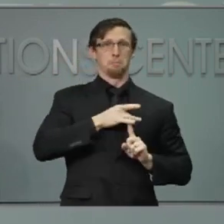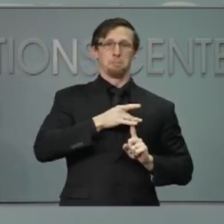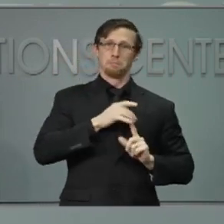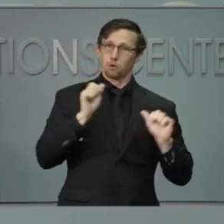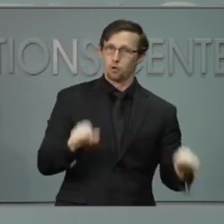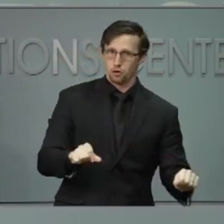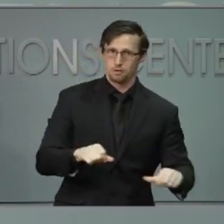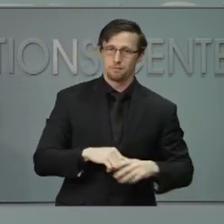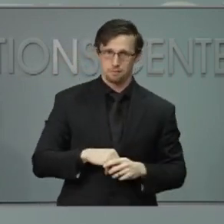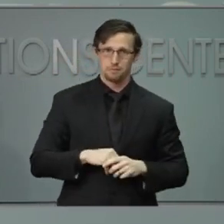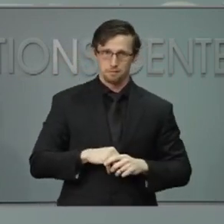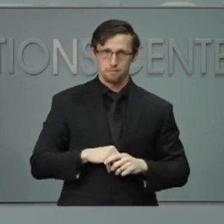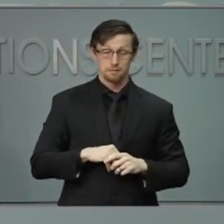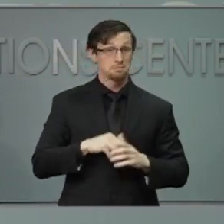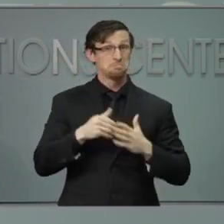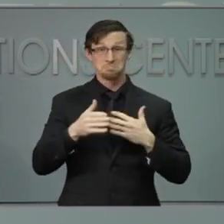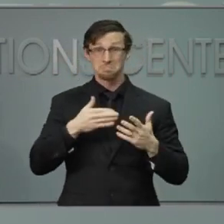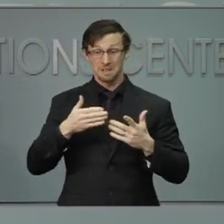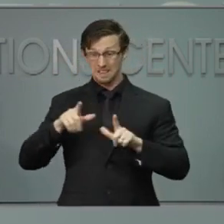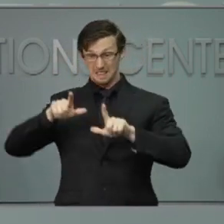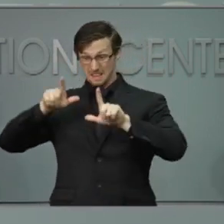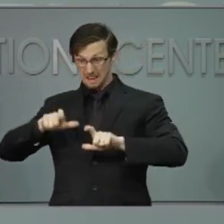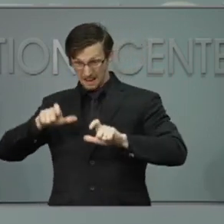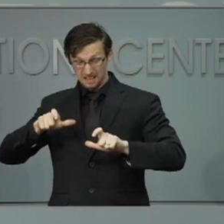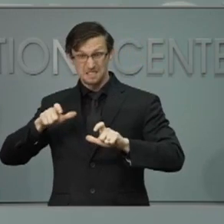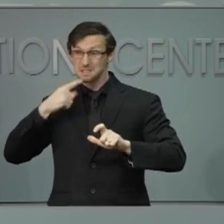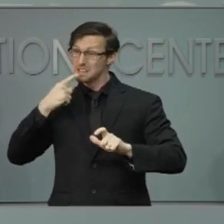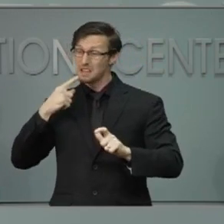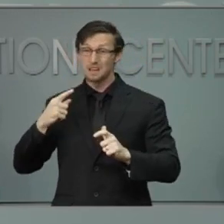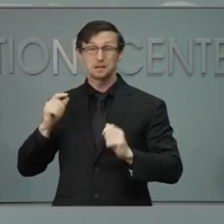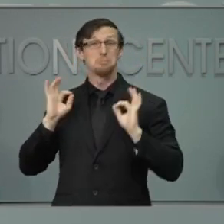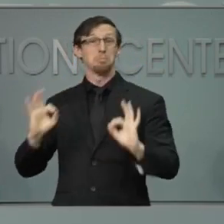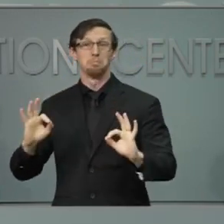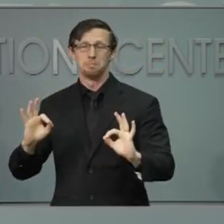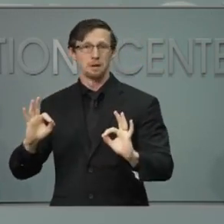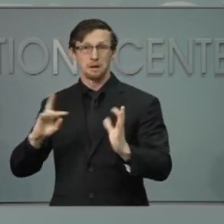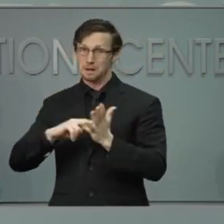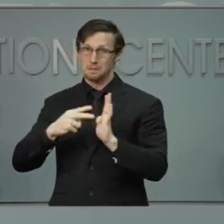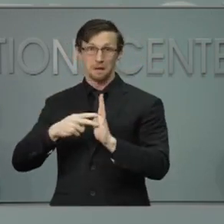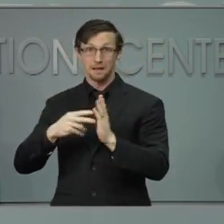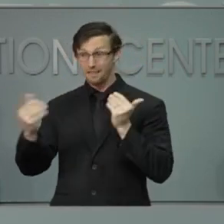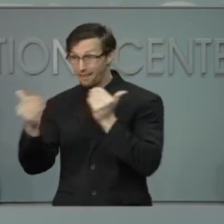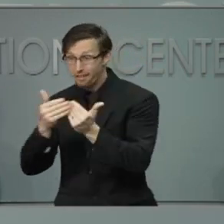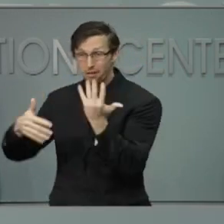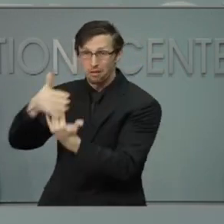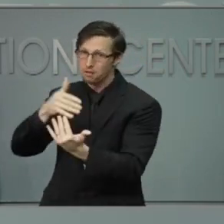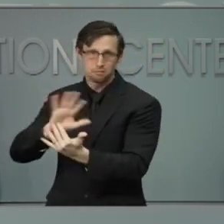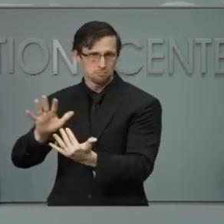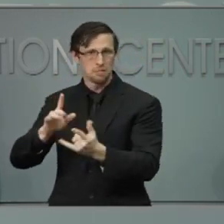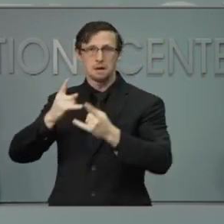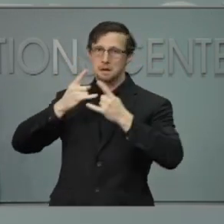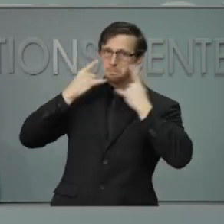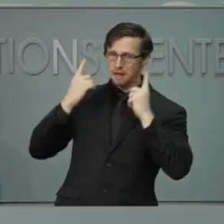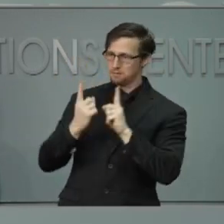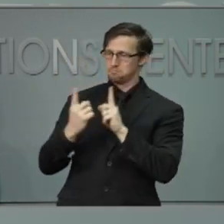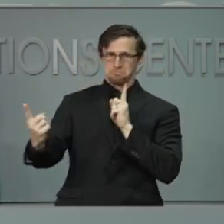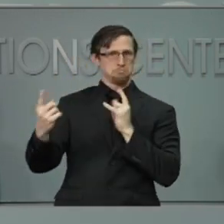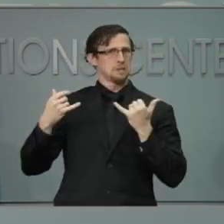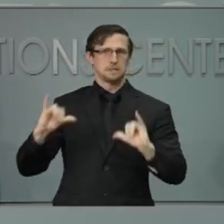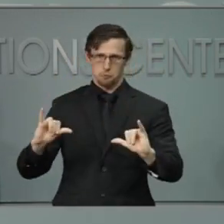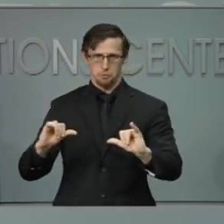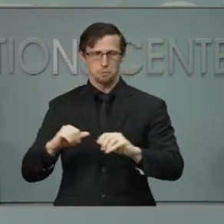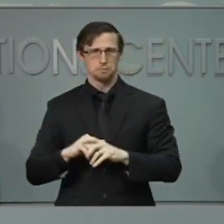you must still wear a mask and stay six feet apart. As Chef Chidi Kumar from Garland said last week when she was with us,